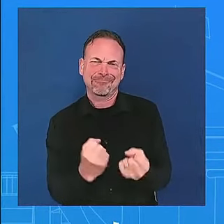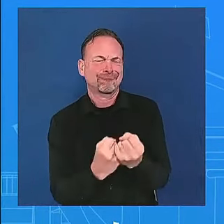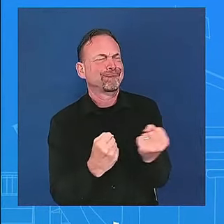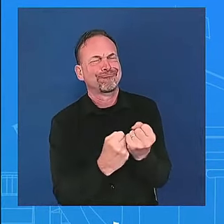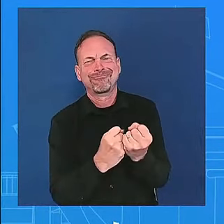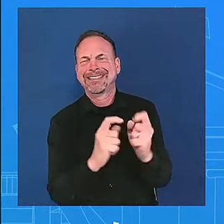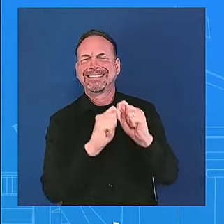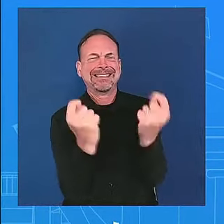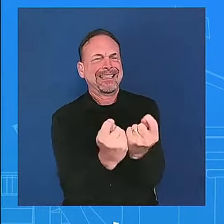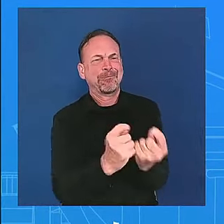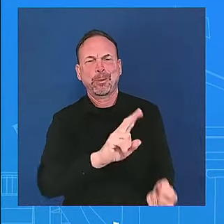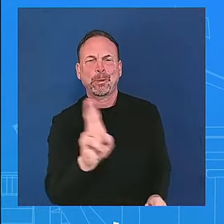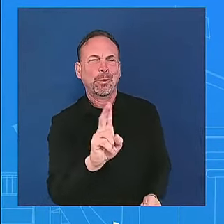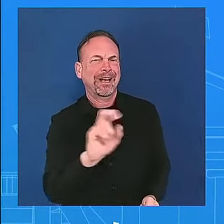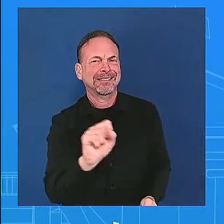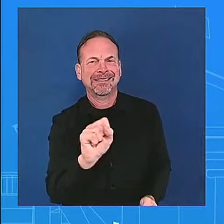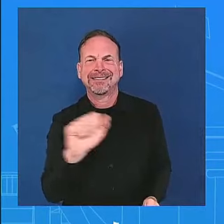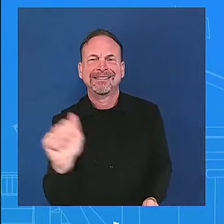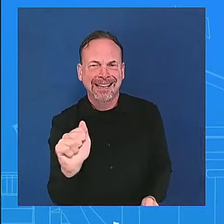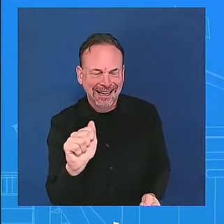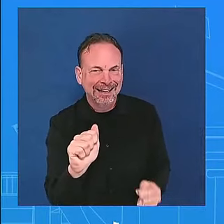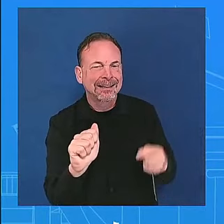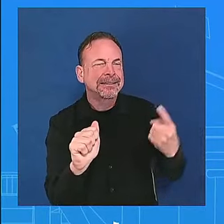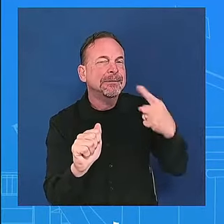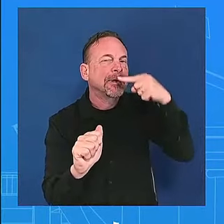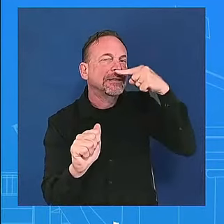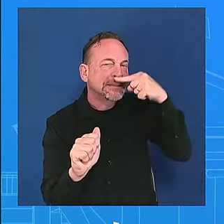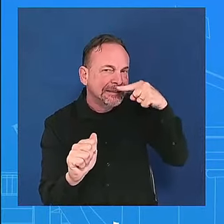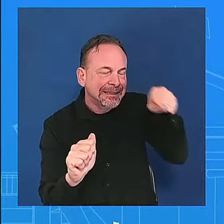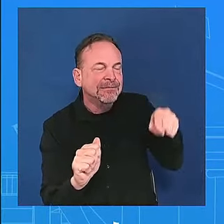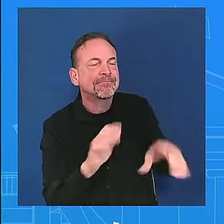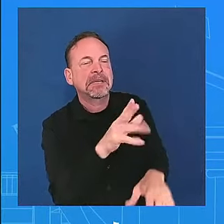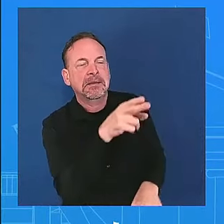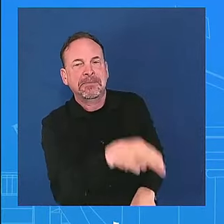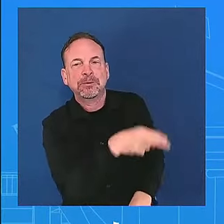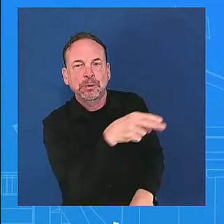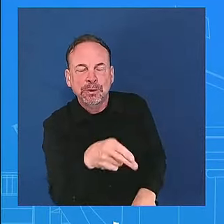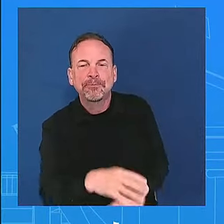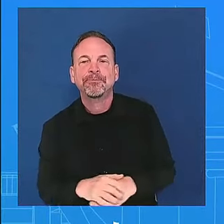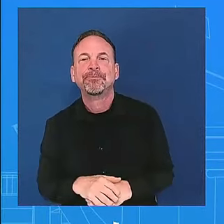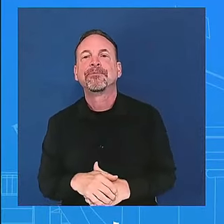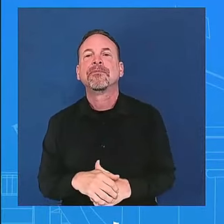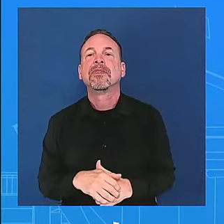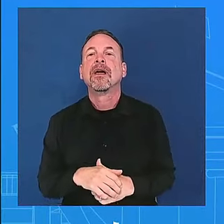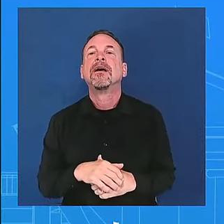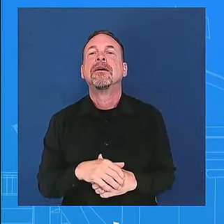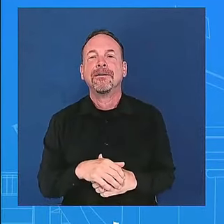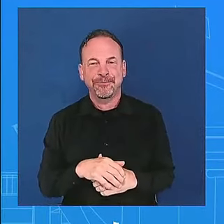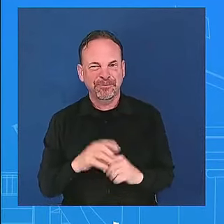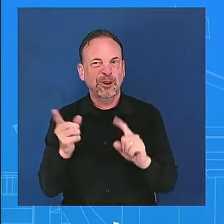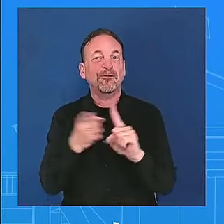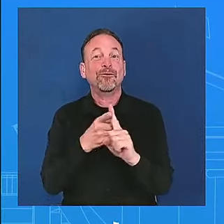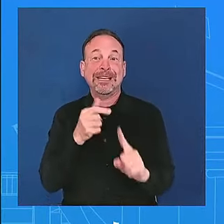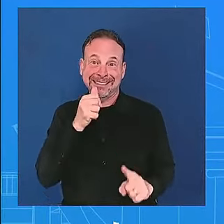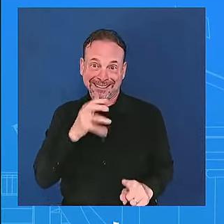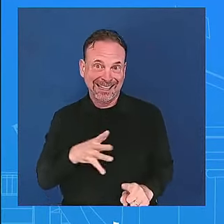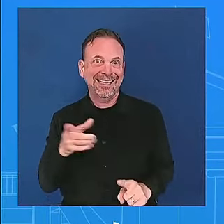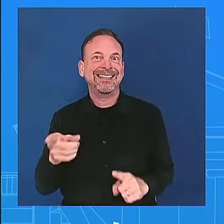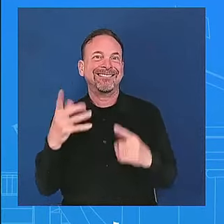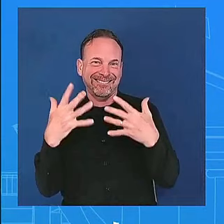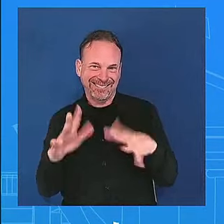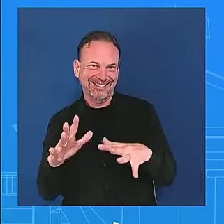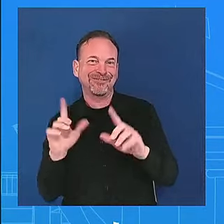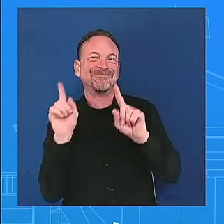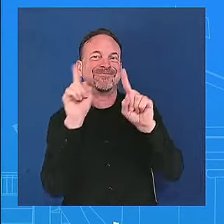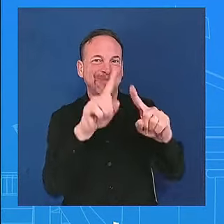travel to paris uh to lead the delegation the u.s delegation for the opening ceremonies and cheered on team to you team uh uh team